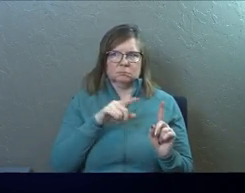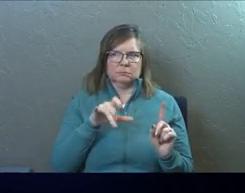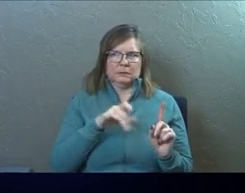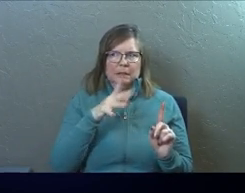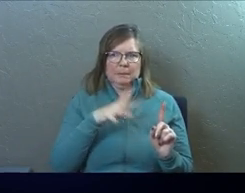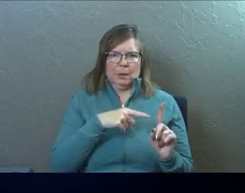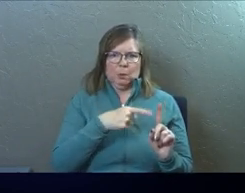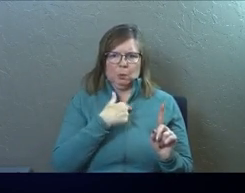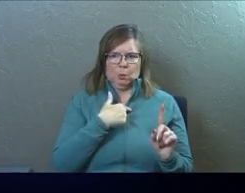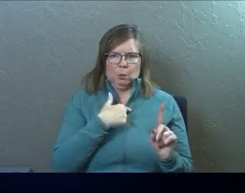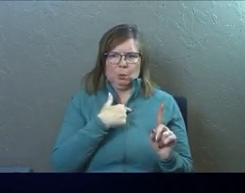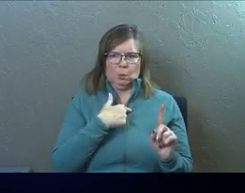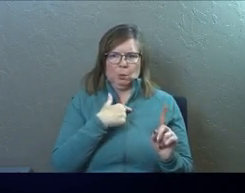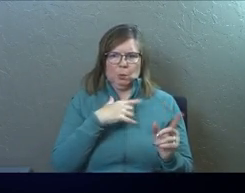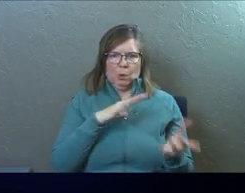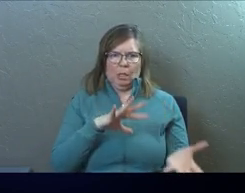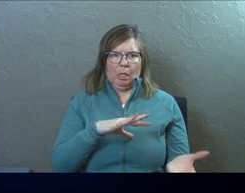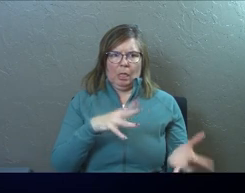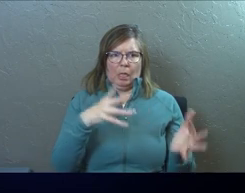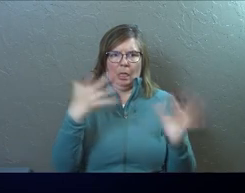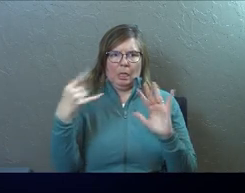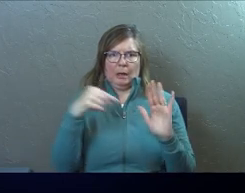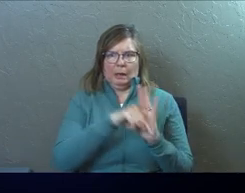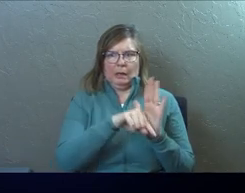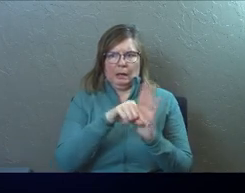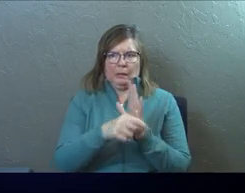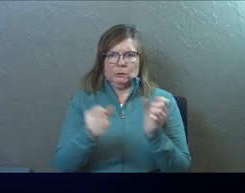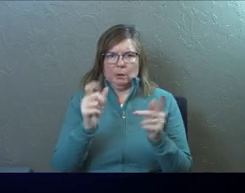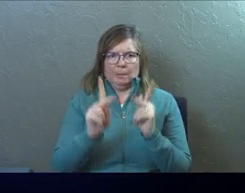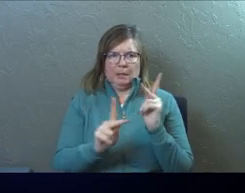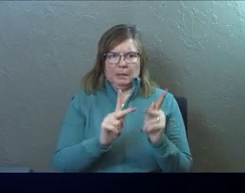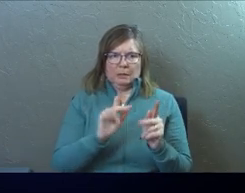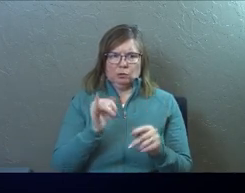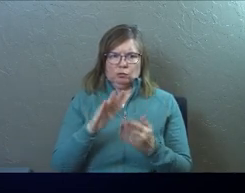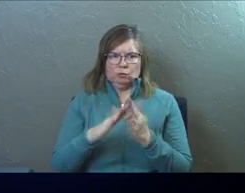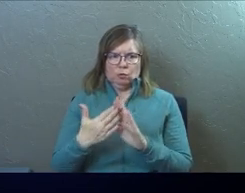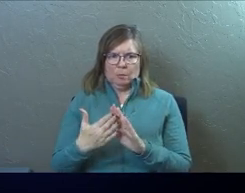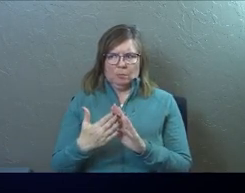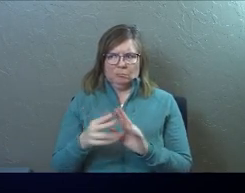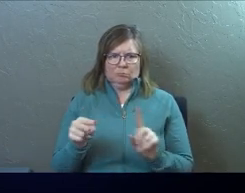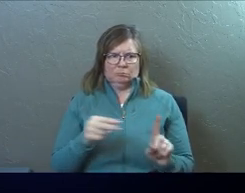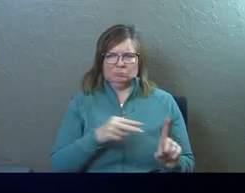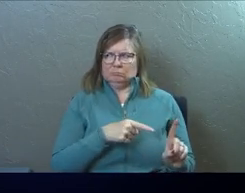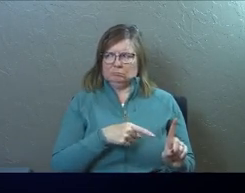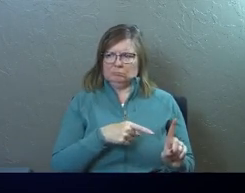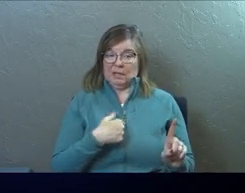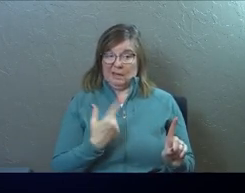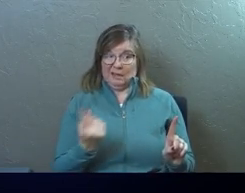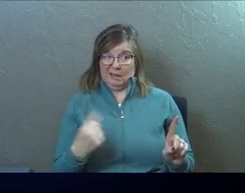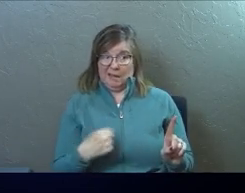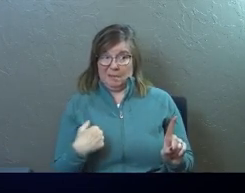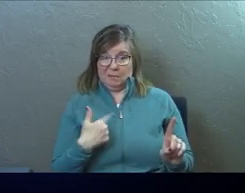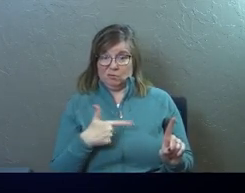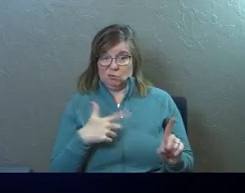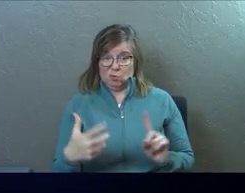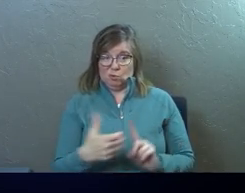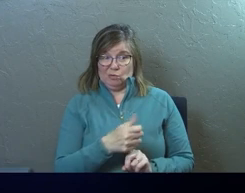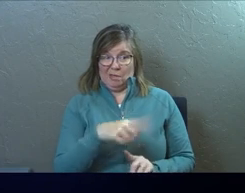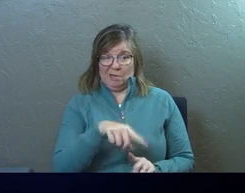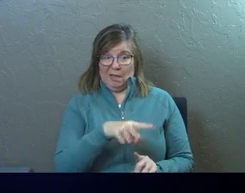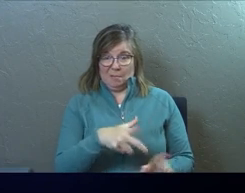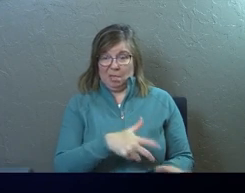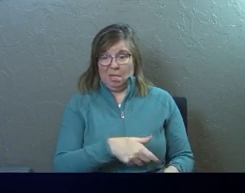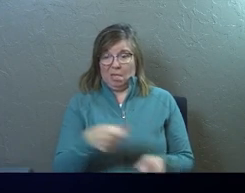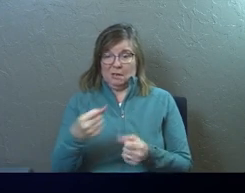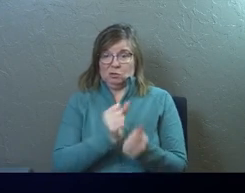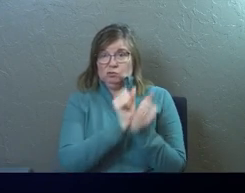same man who caused such devastation amongst Jesus' followers in Jerusalem? They asked him, and didn't he come here to arrest them